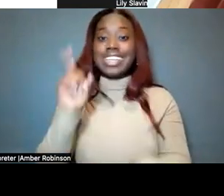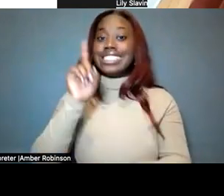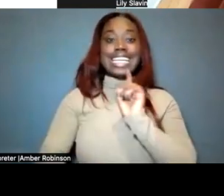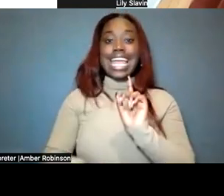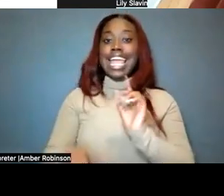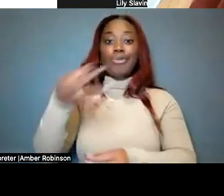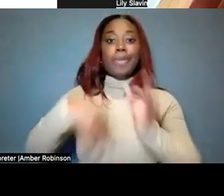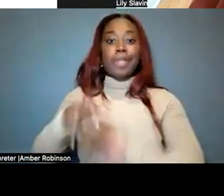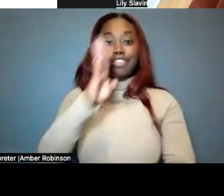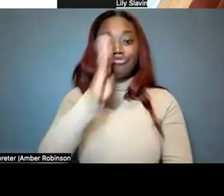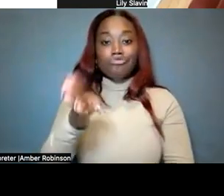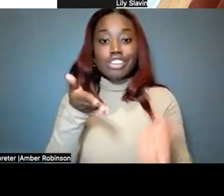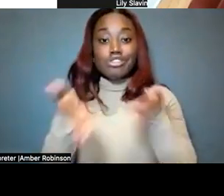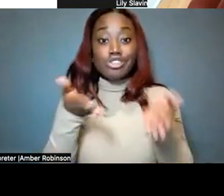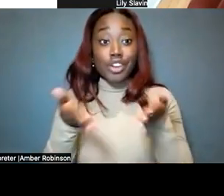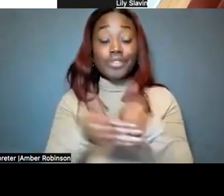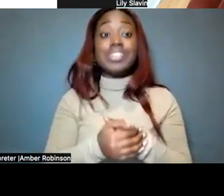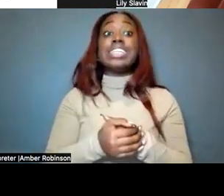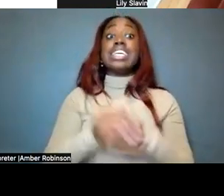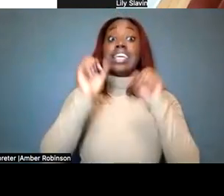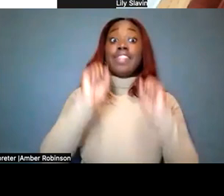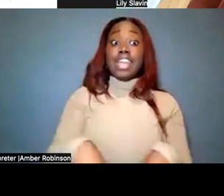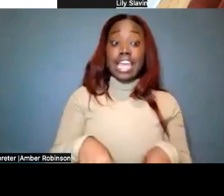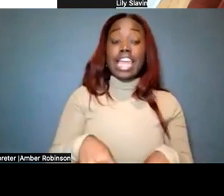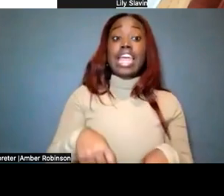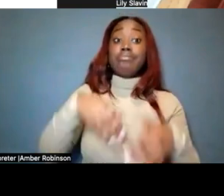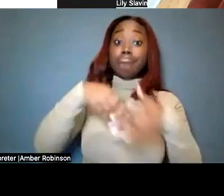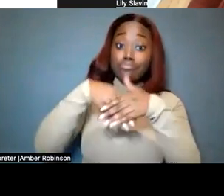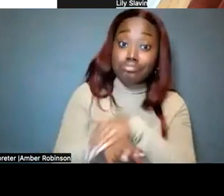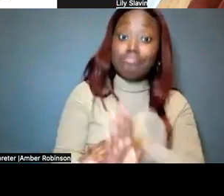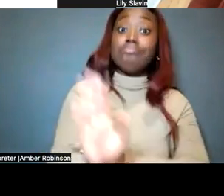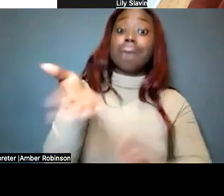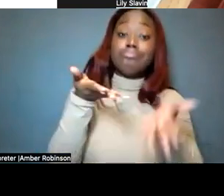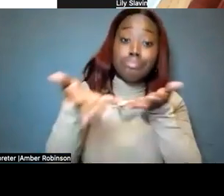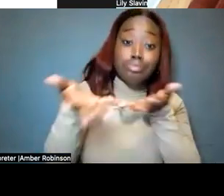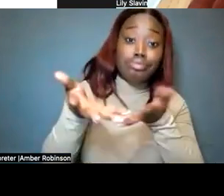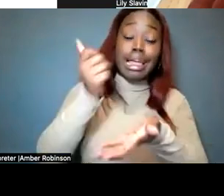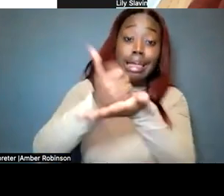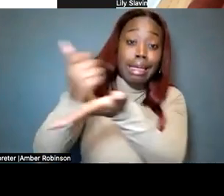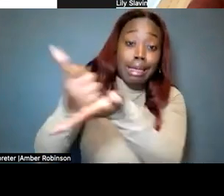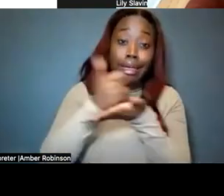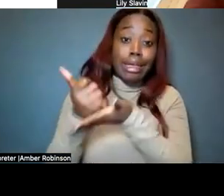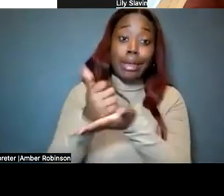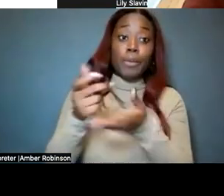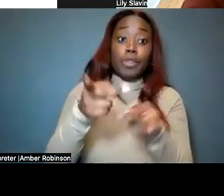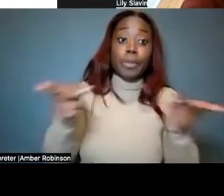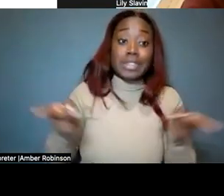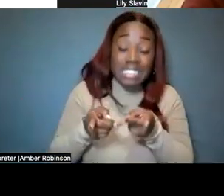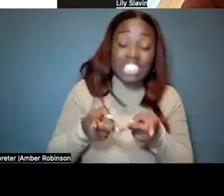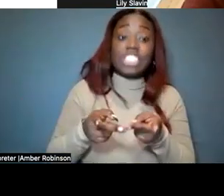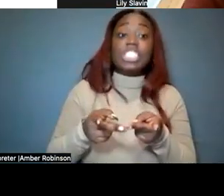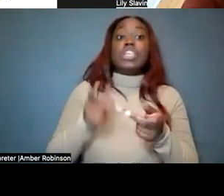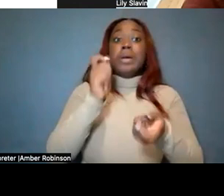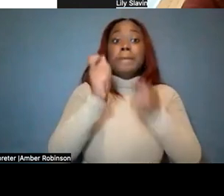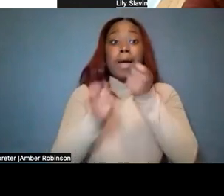service. They can come in, they can push in and help with your positioning, they can help you with modifications, rule